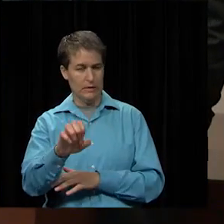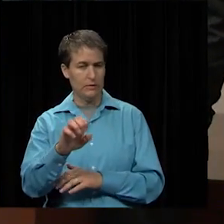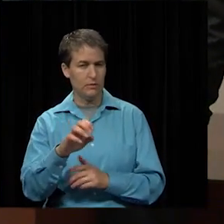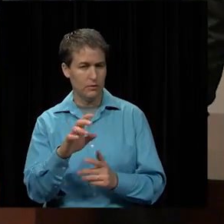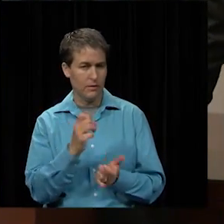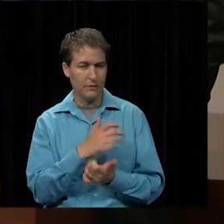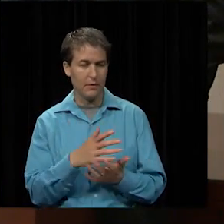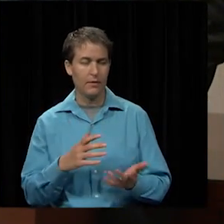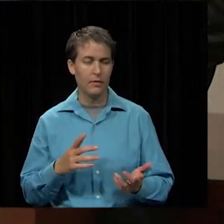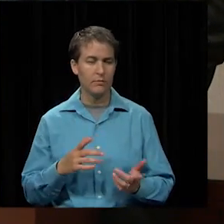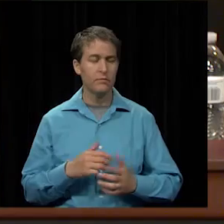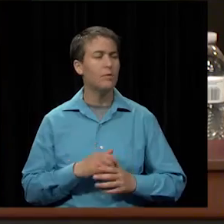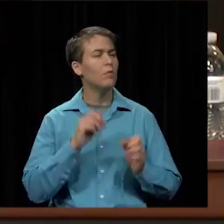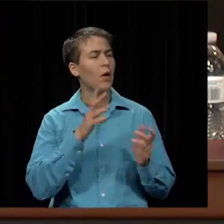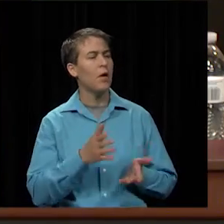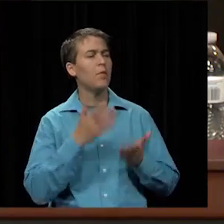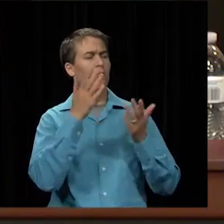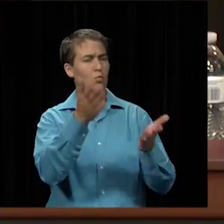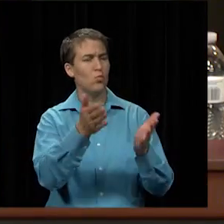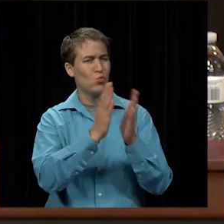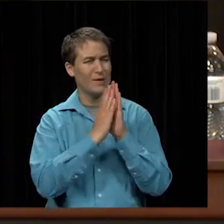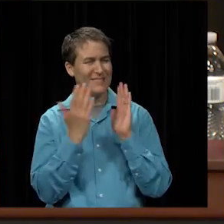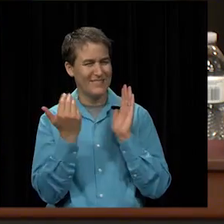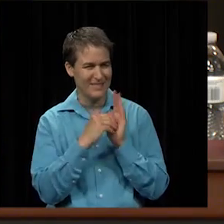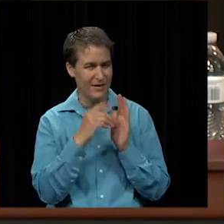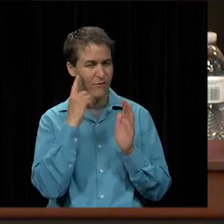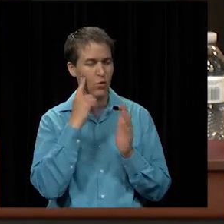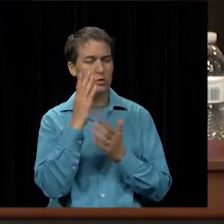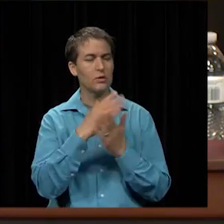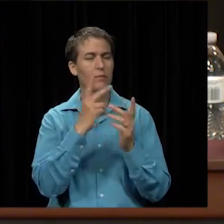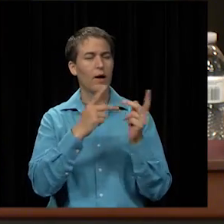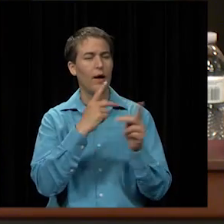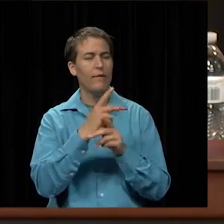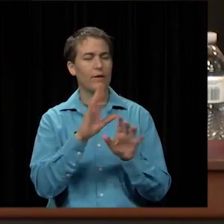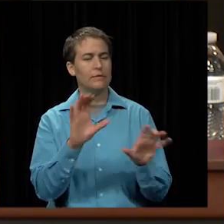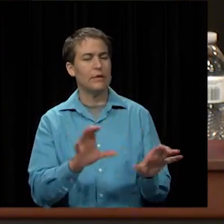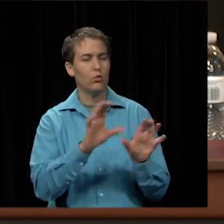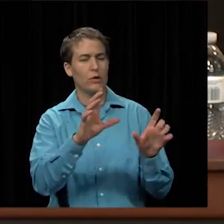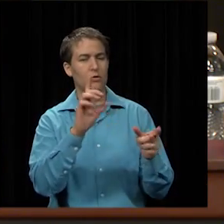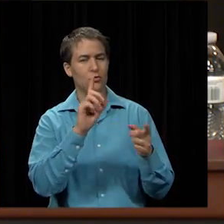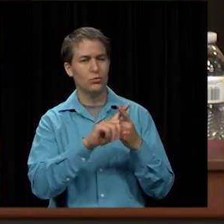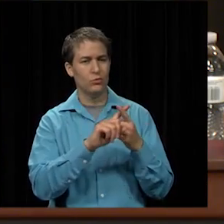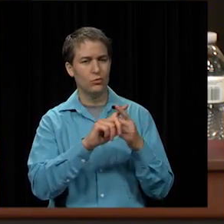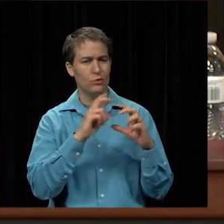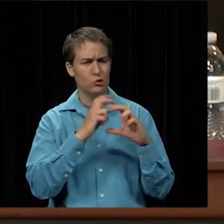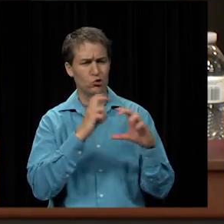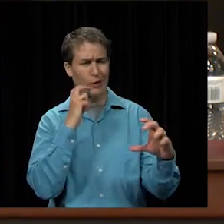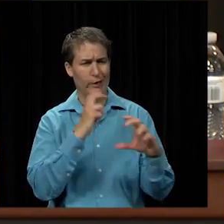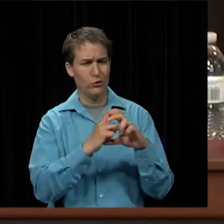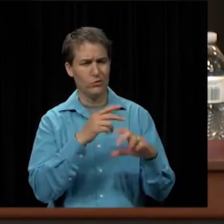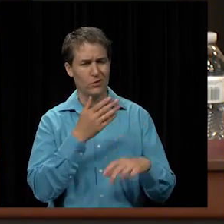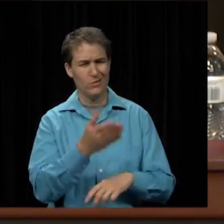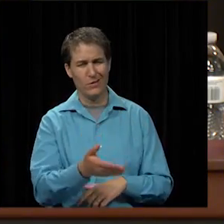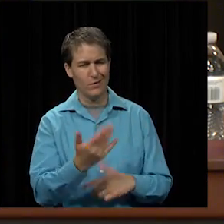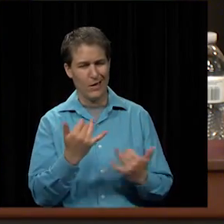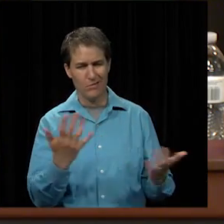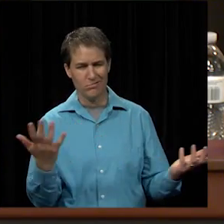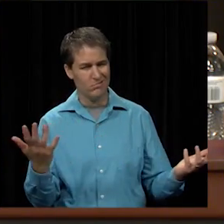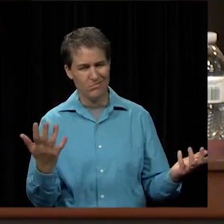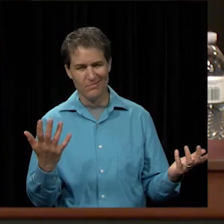Okay. I'll put my request in again for some sort of decoration to the trailers that are out there, some sort of